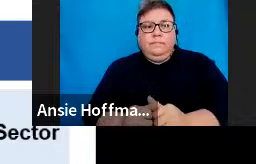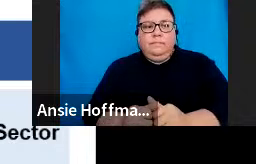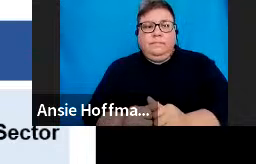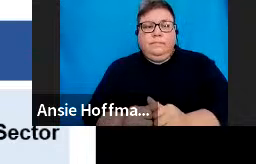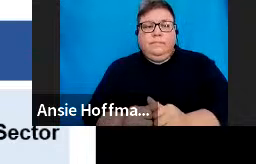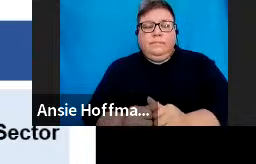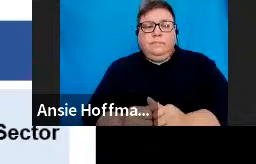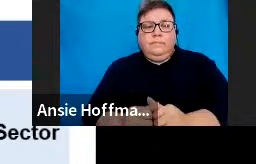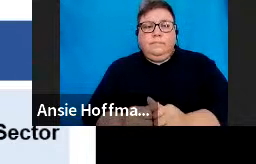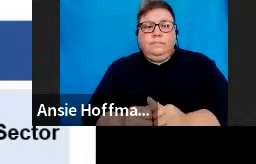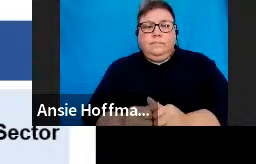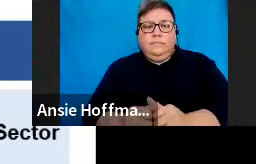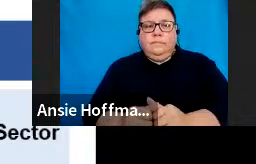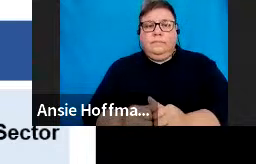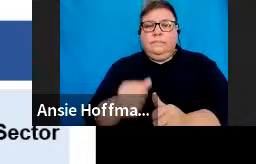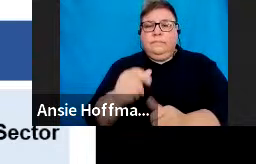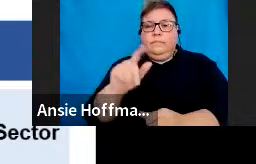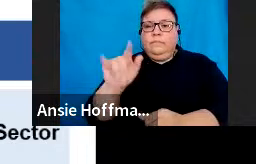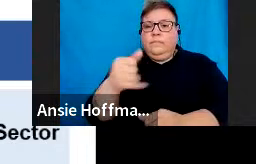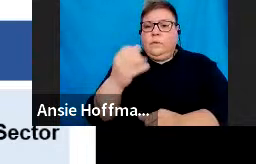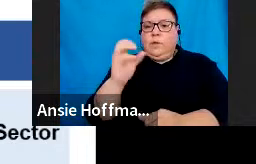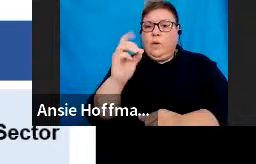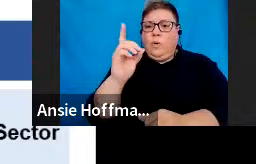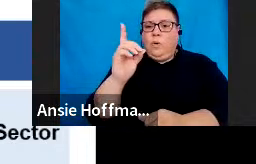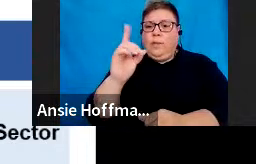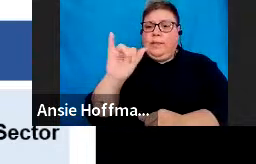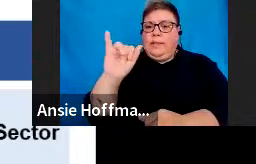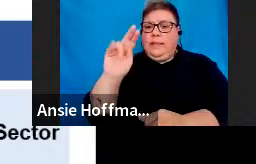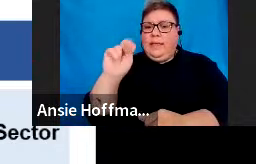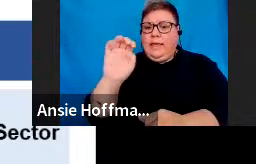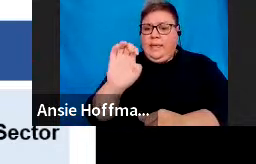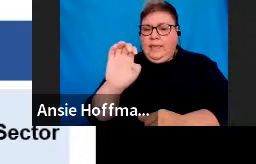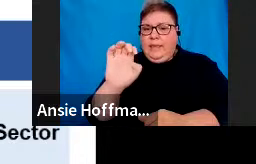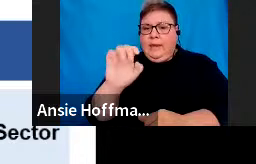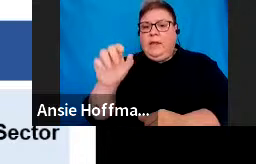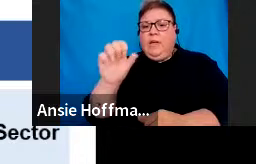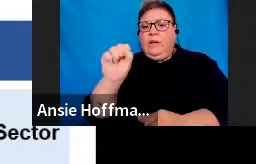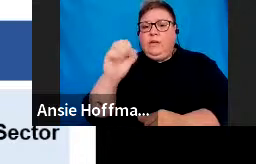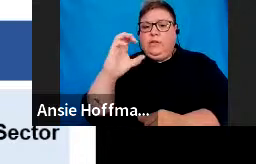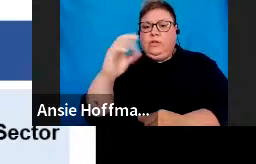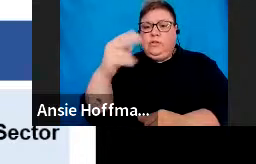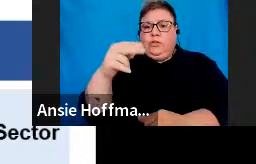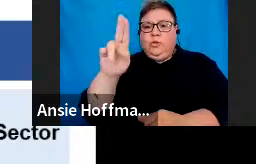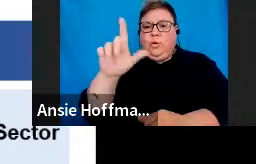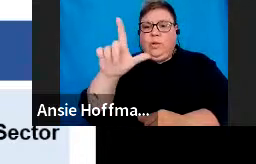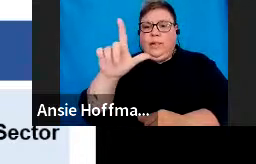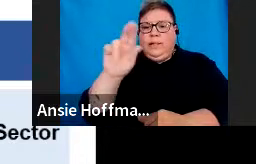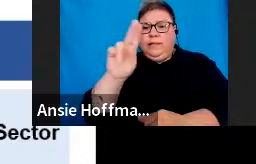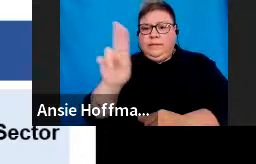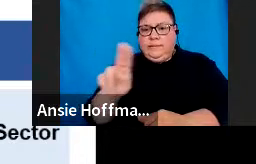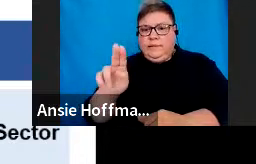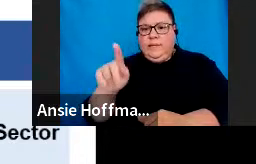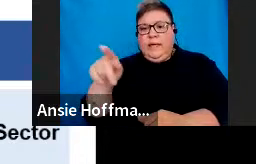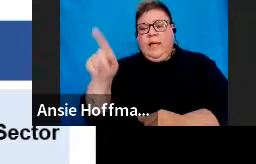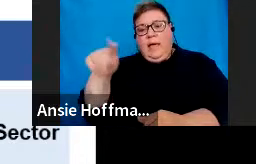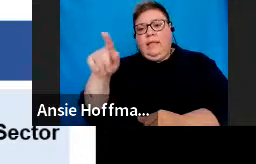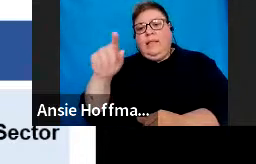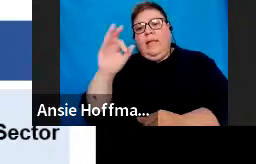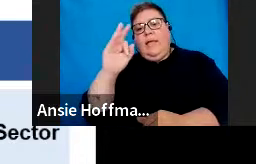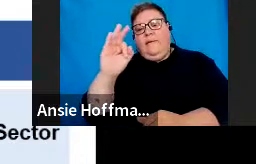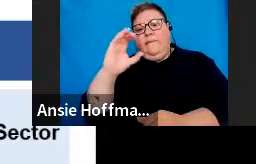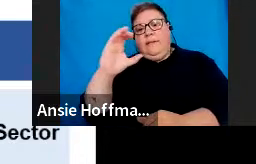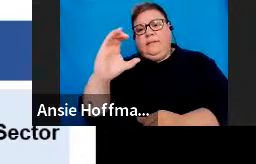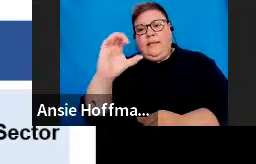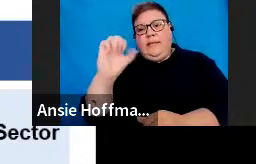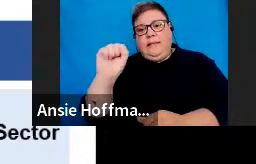at jodineschultz at fsca.co.za, at the FSTA. Please note that the